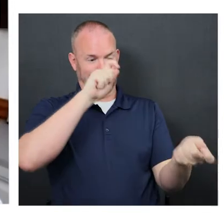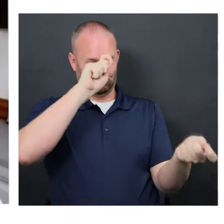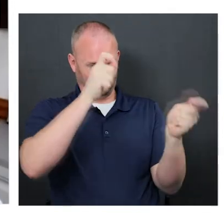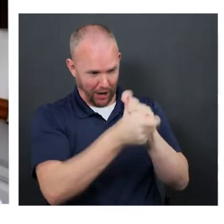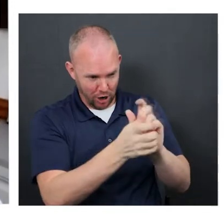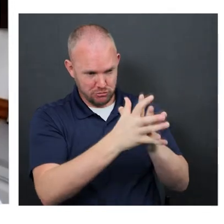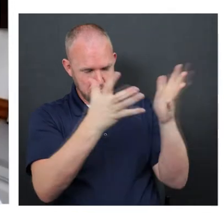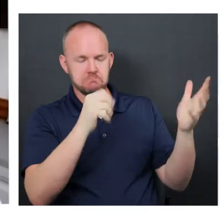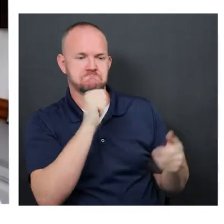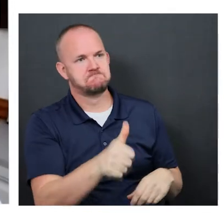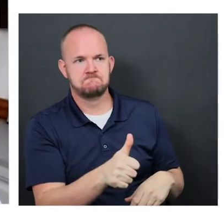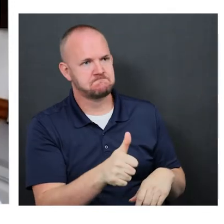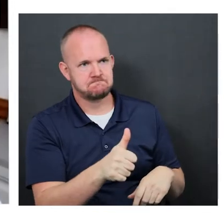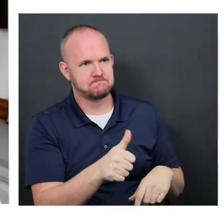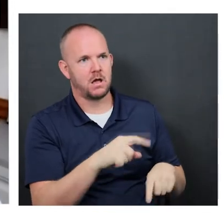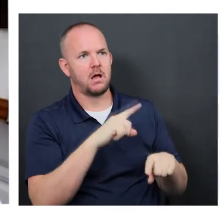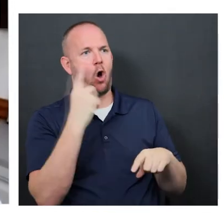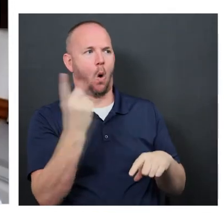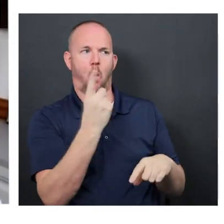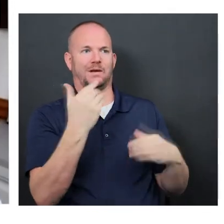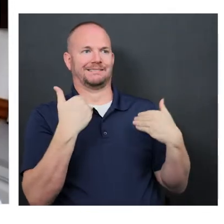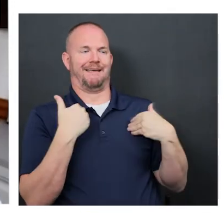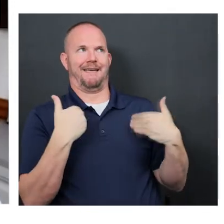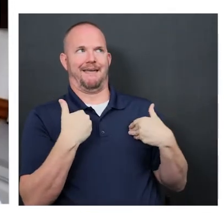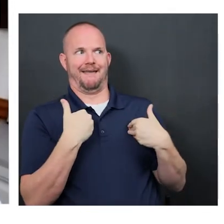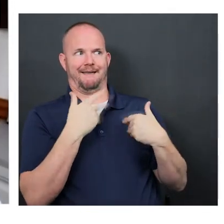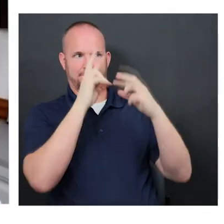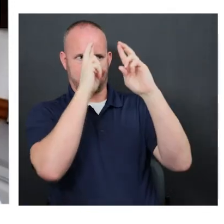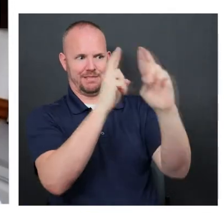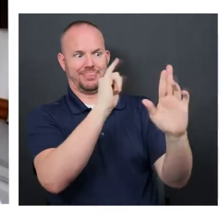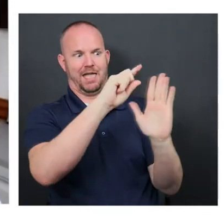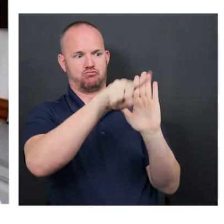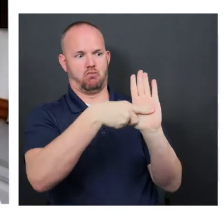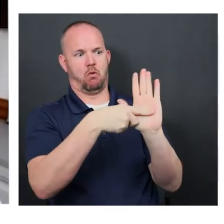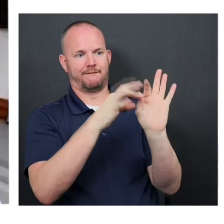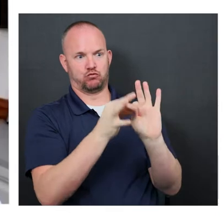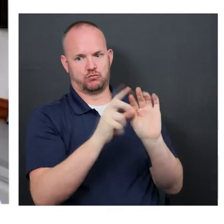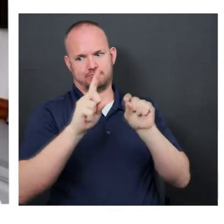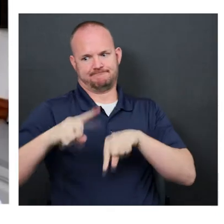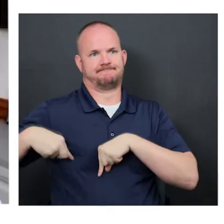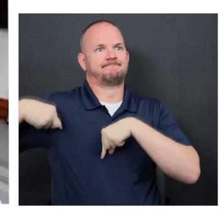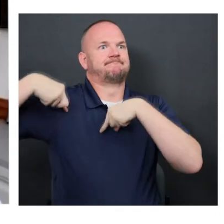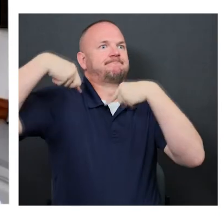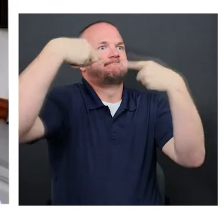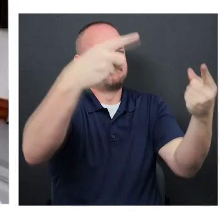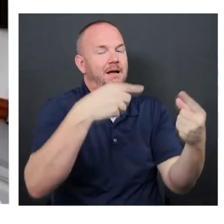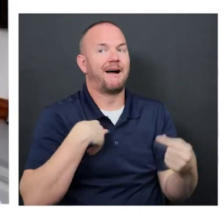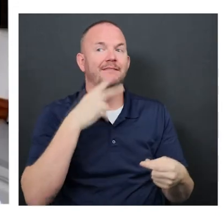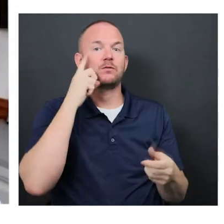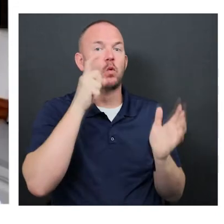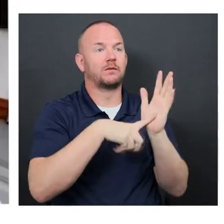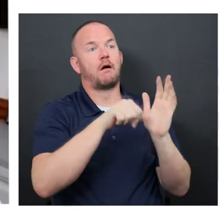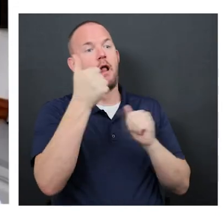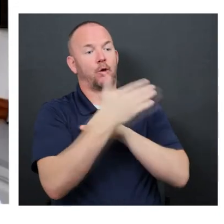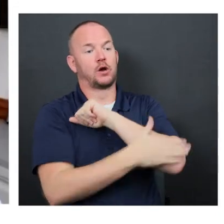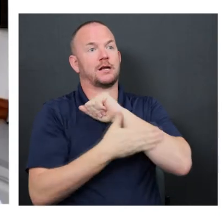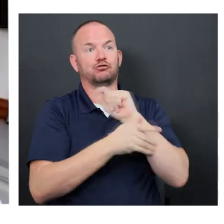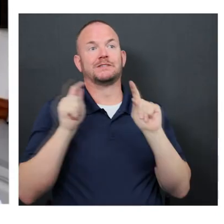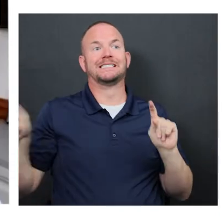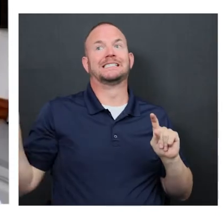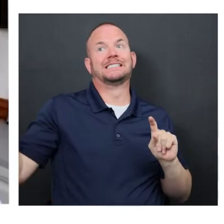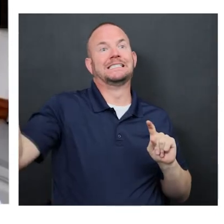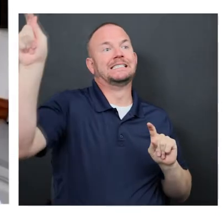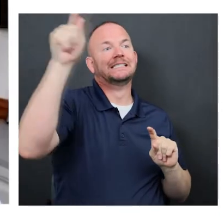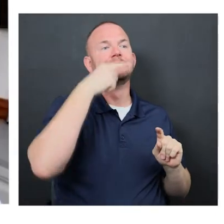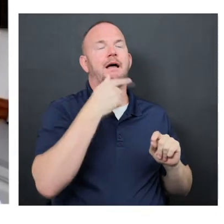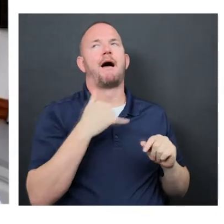because it's always been kind of like a respected role here. But I think across the country from what I'm hearing, I think people have a much